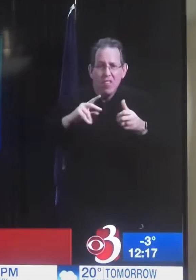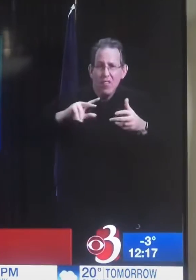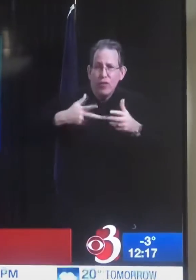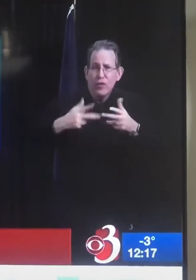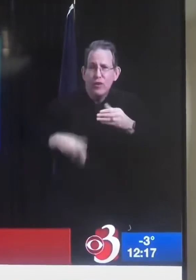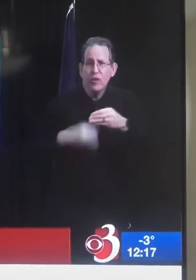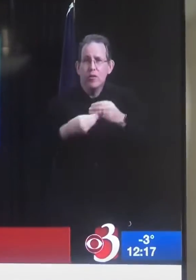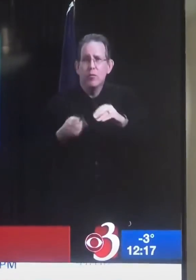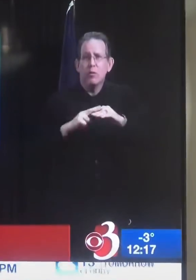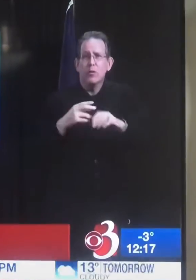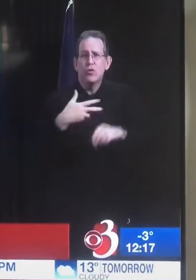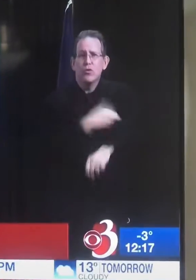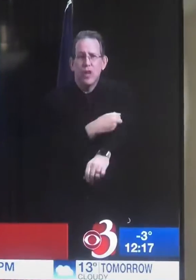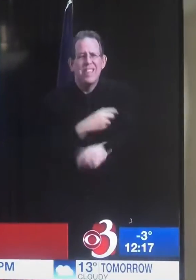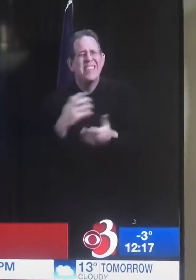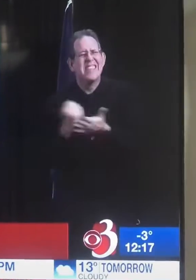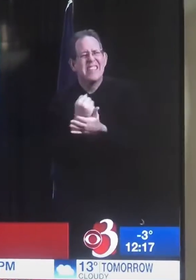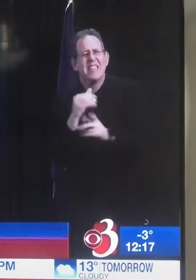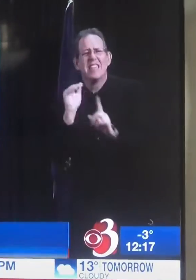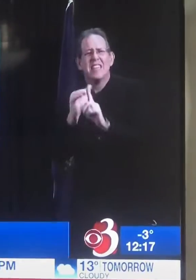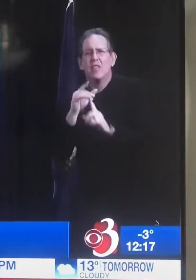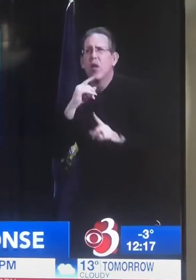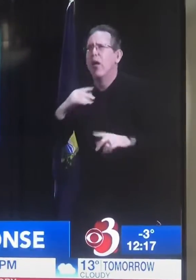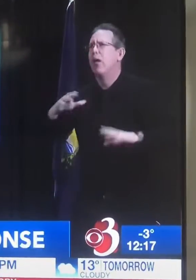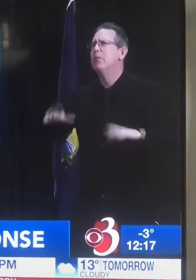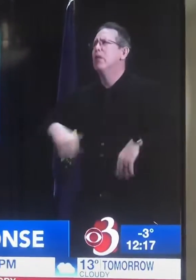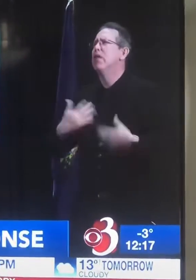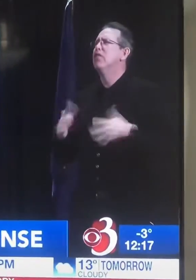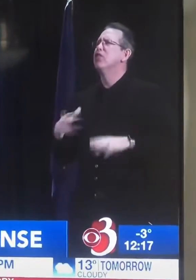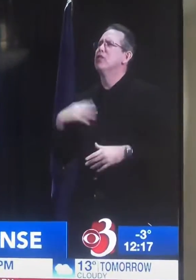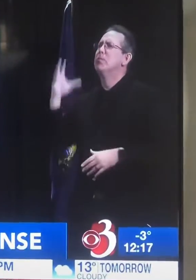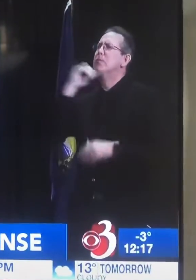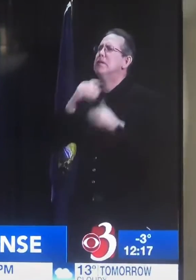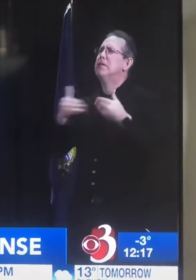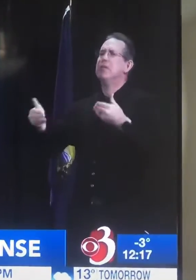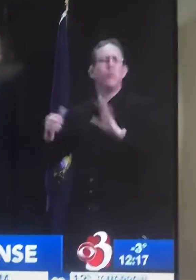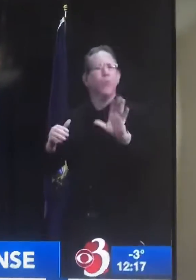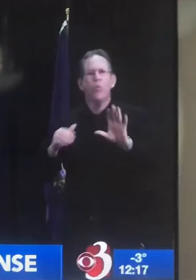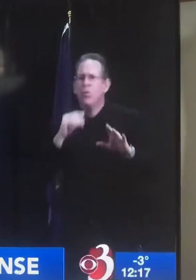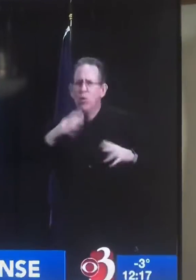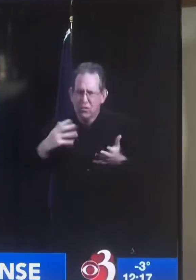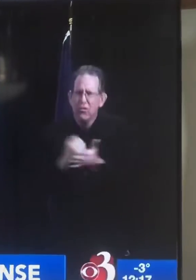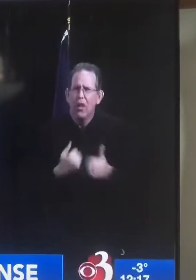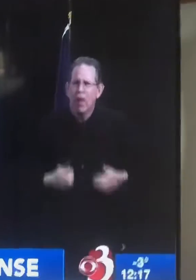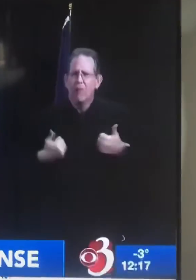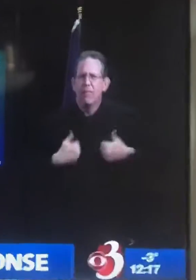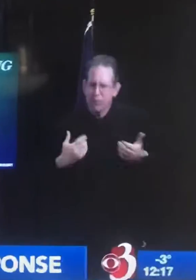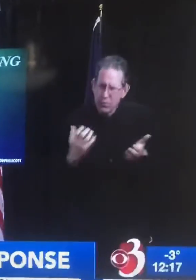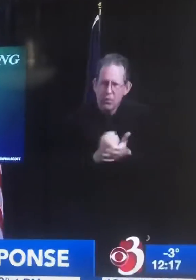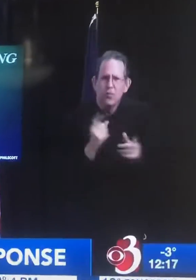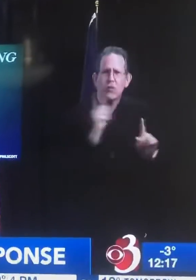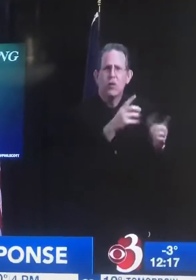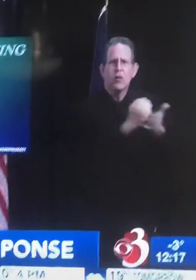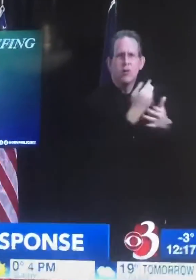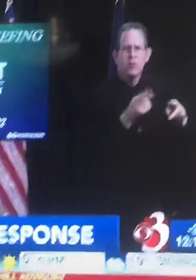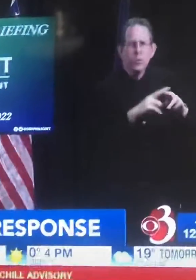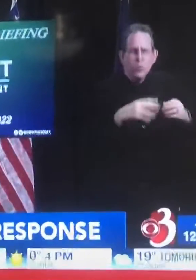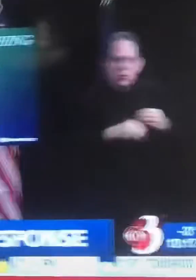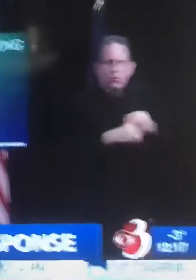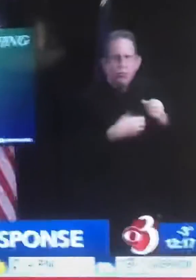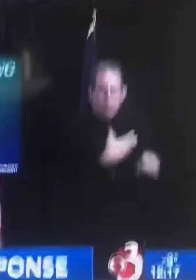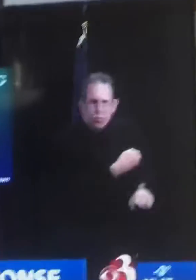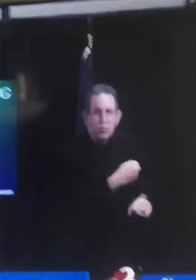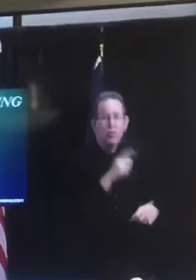Anyone 12 and older is eligible. As we said for months, vaccination is the best way to protect yourself